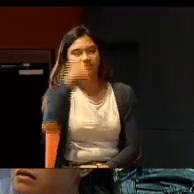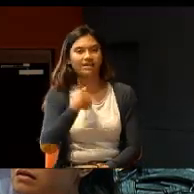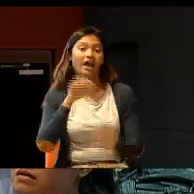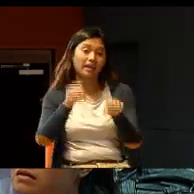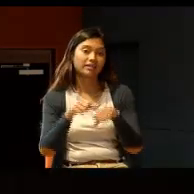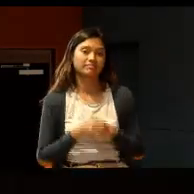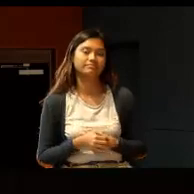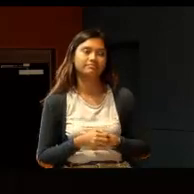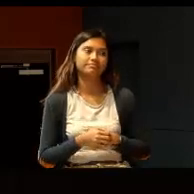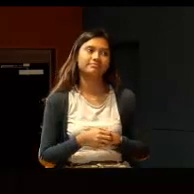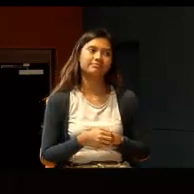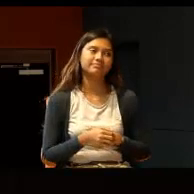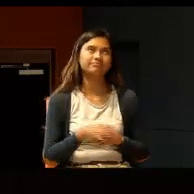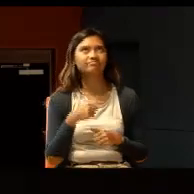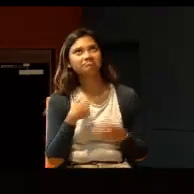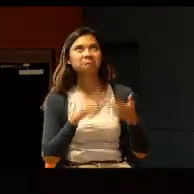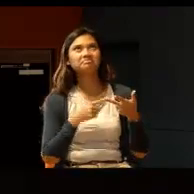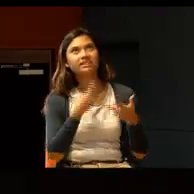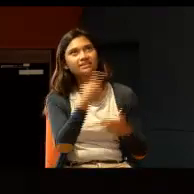And I want to do something meaningful.